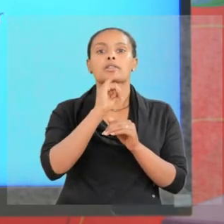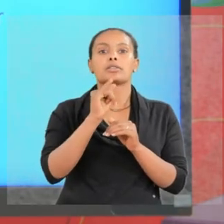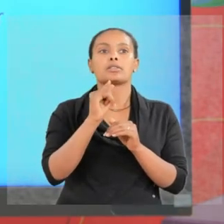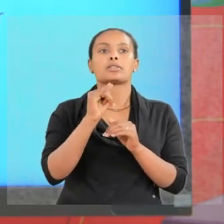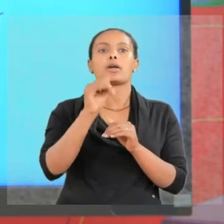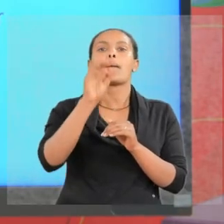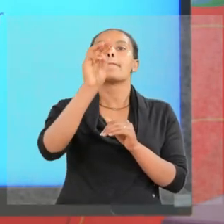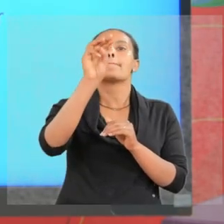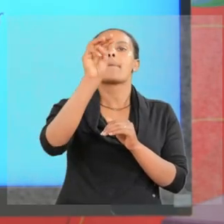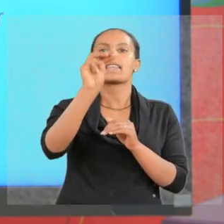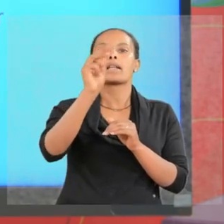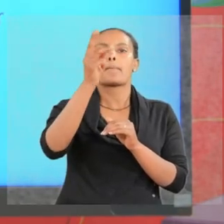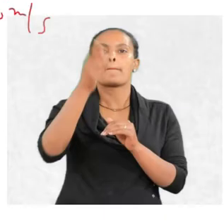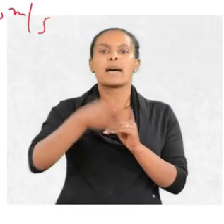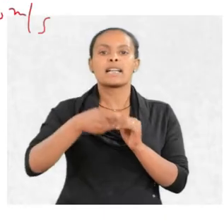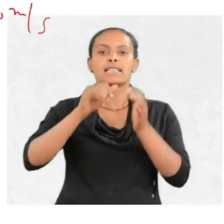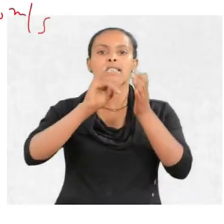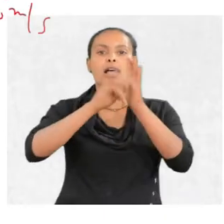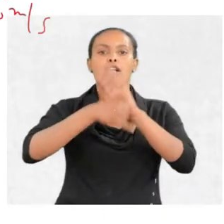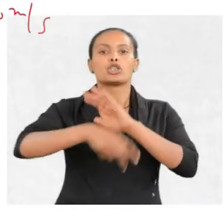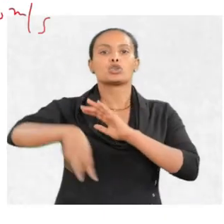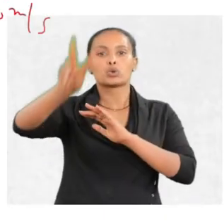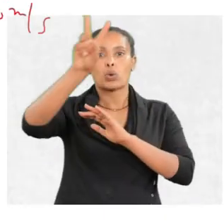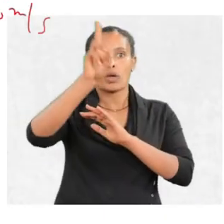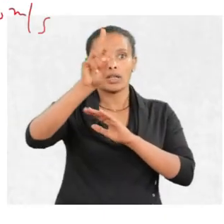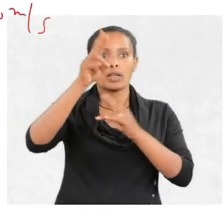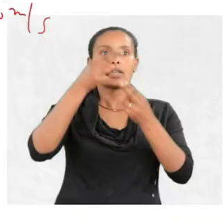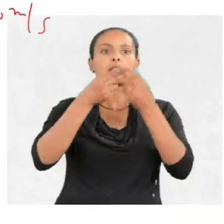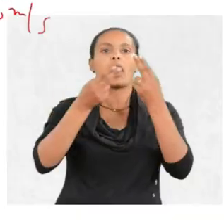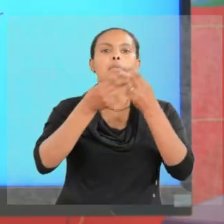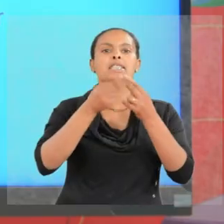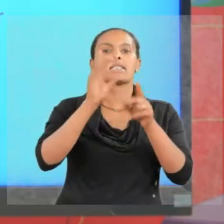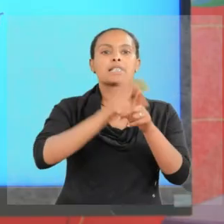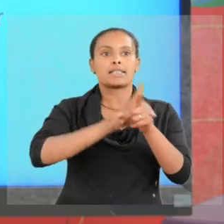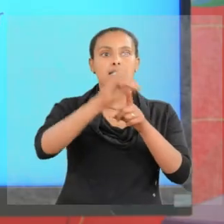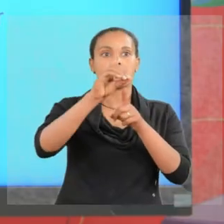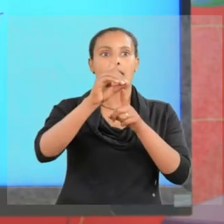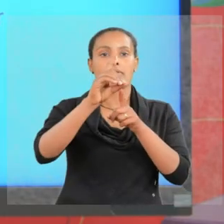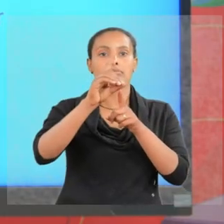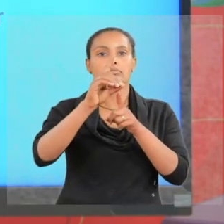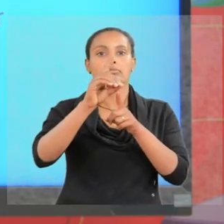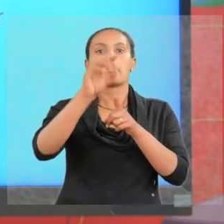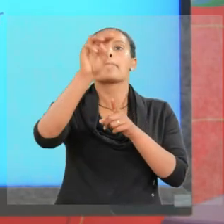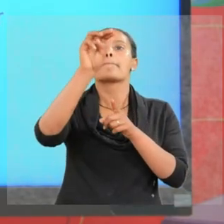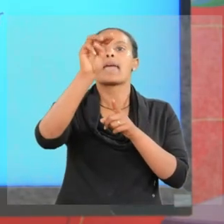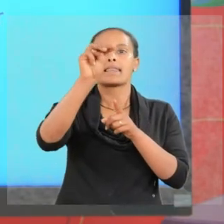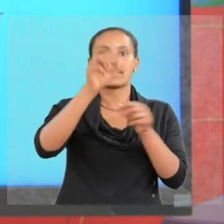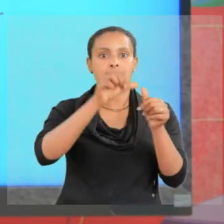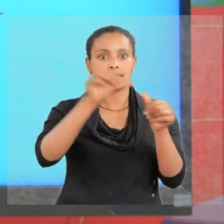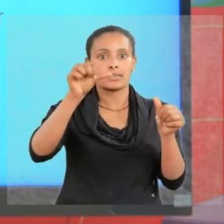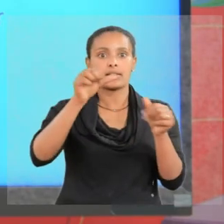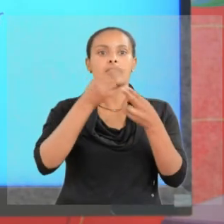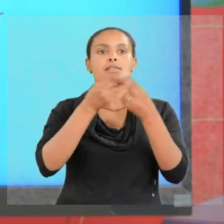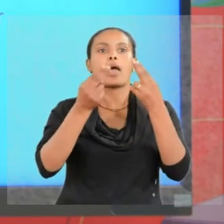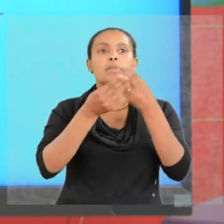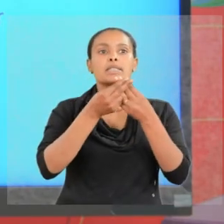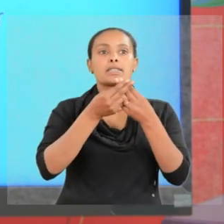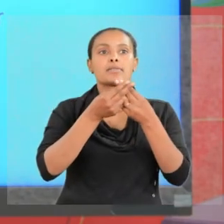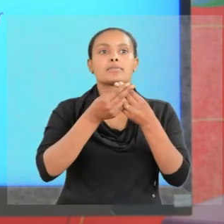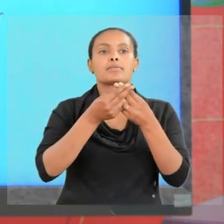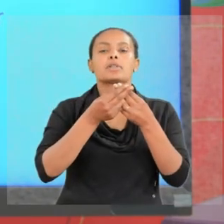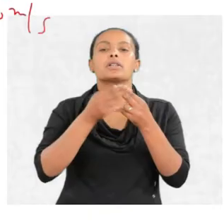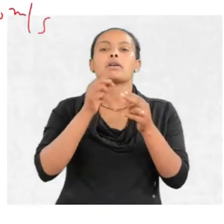meter per second squared times distance, its unit is meter times meter.